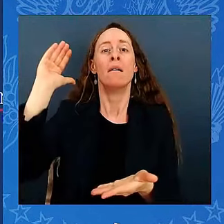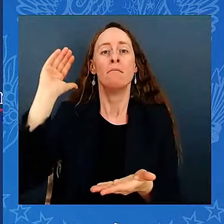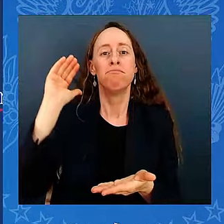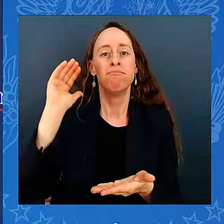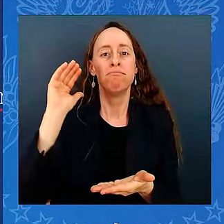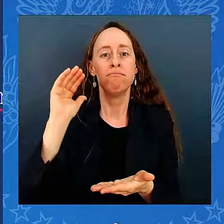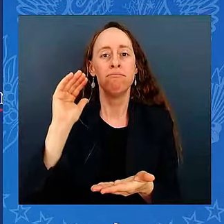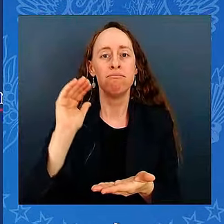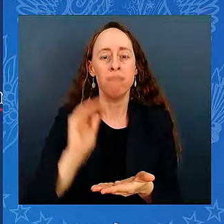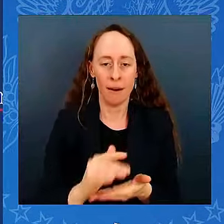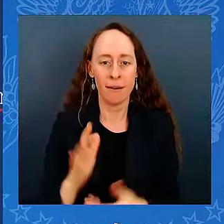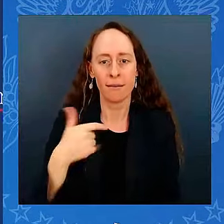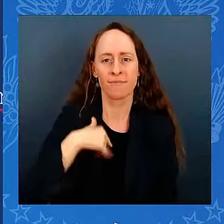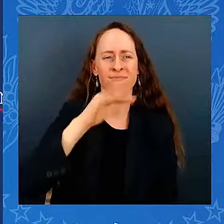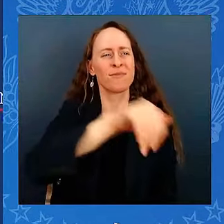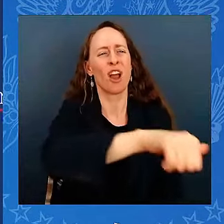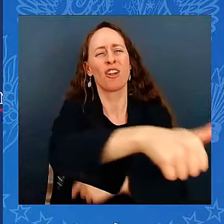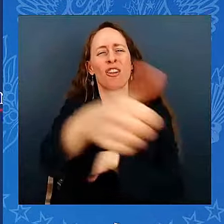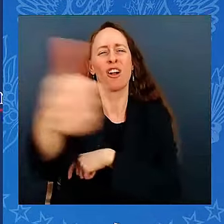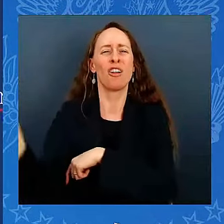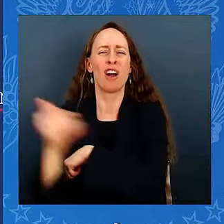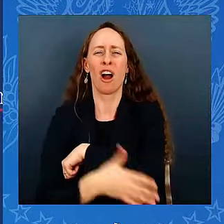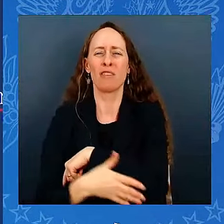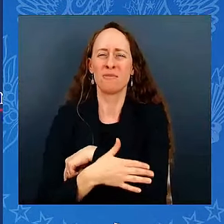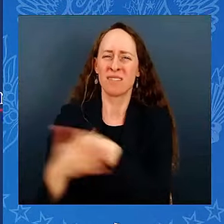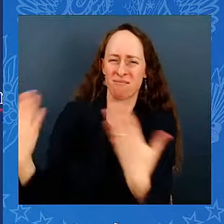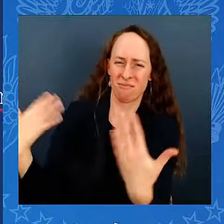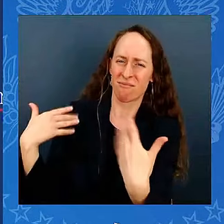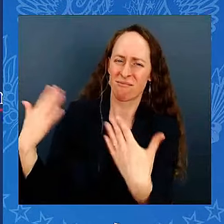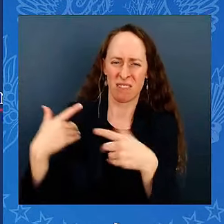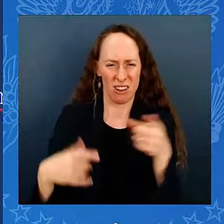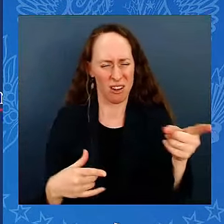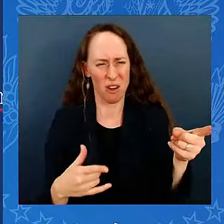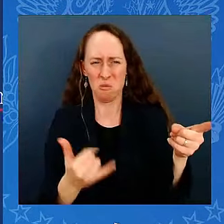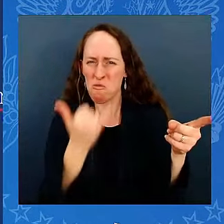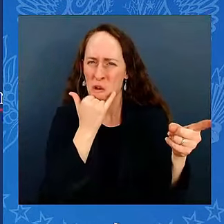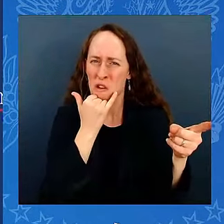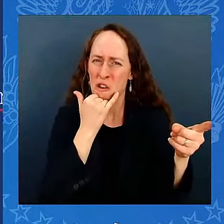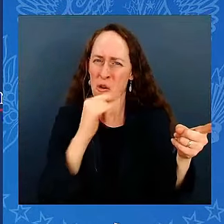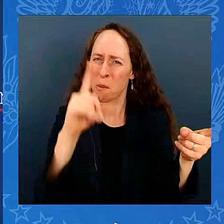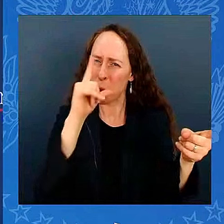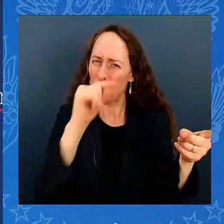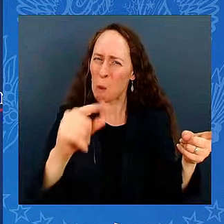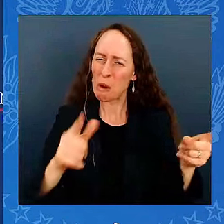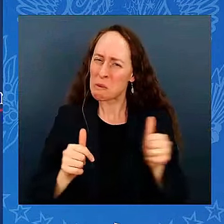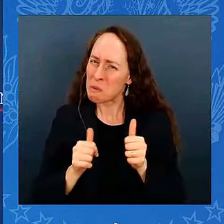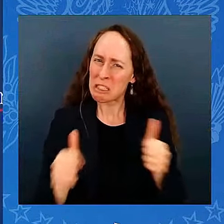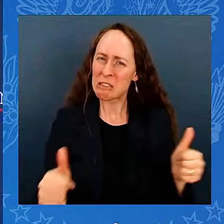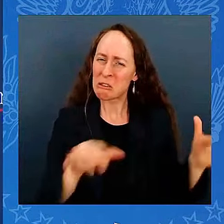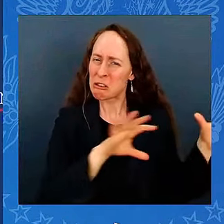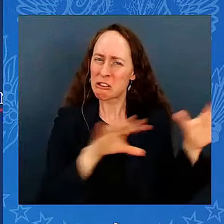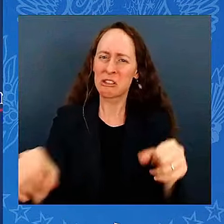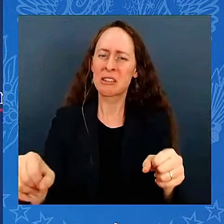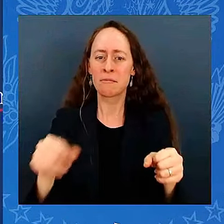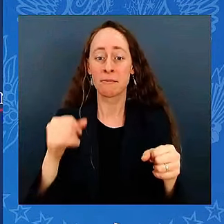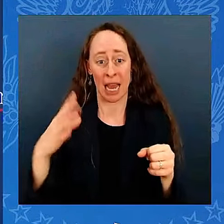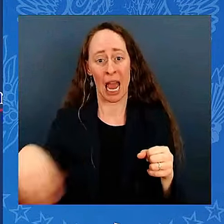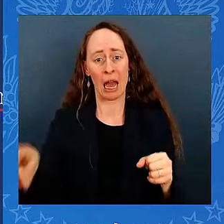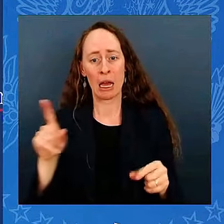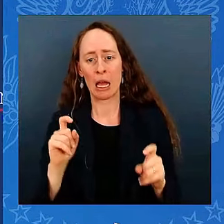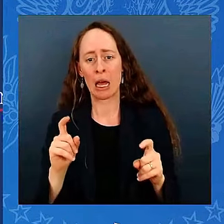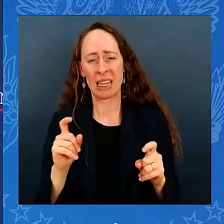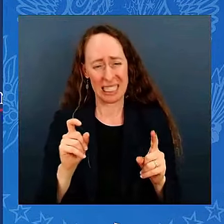against Putin's aggression. In the beginning, there wasn't a whole lot of support for that. I warned them all. I got